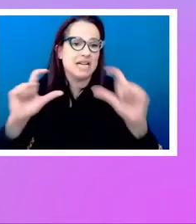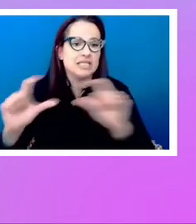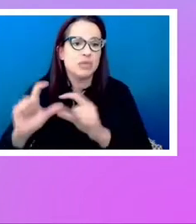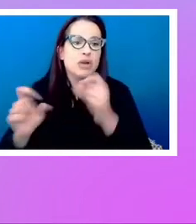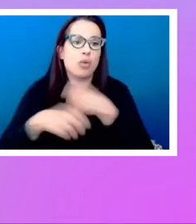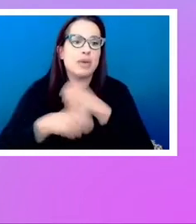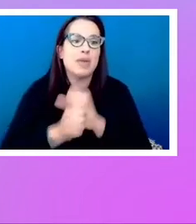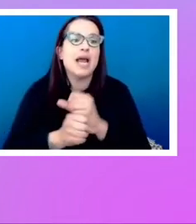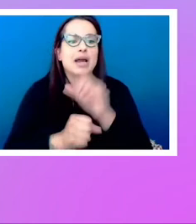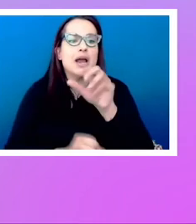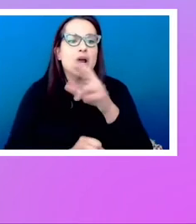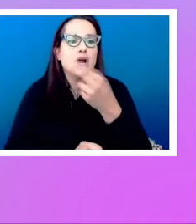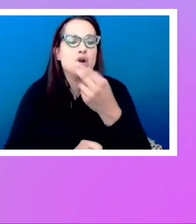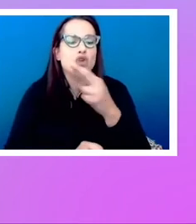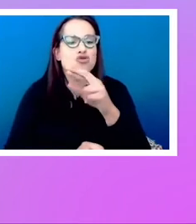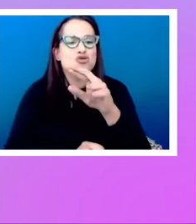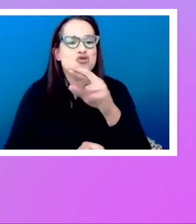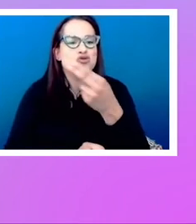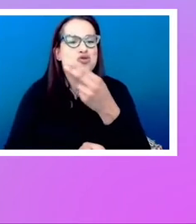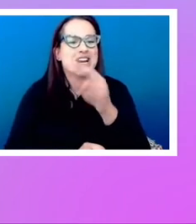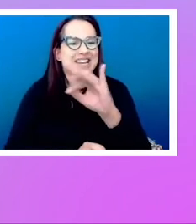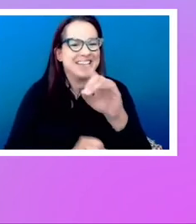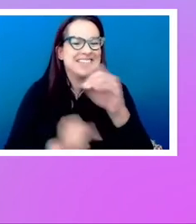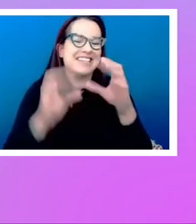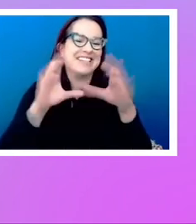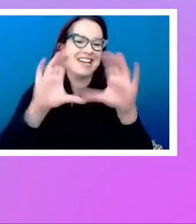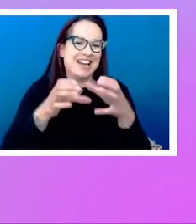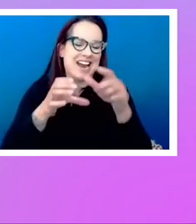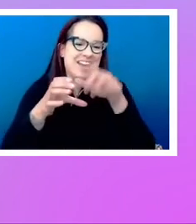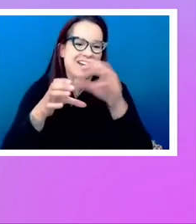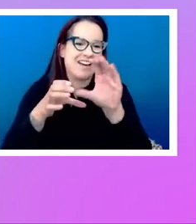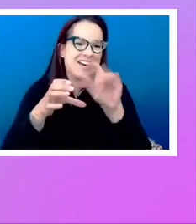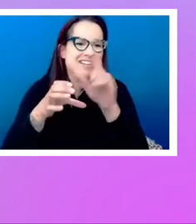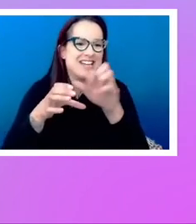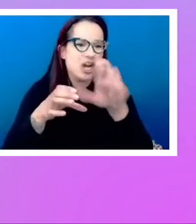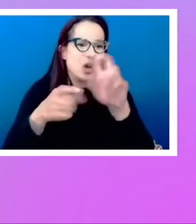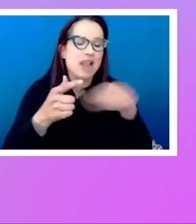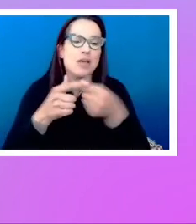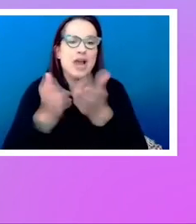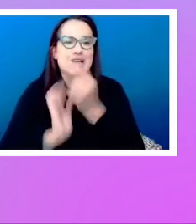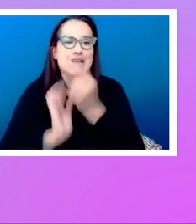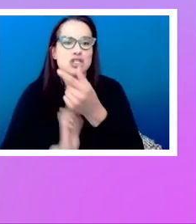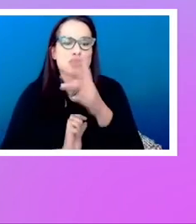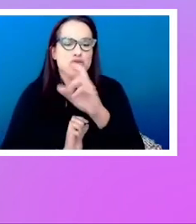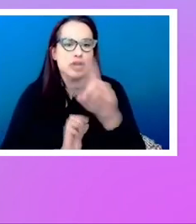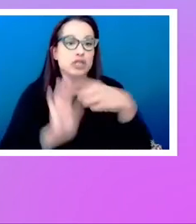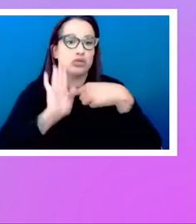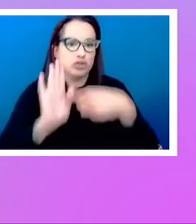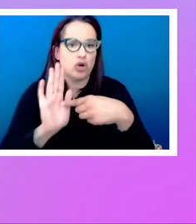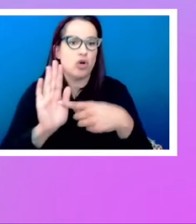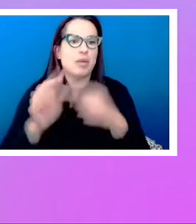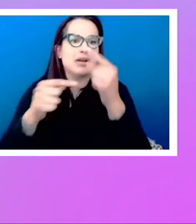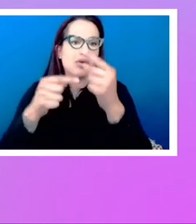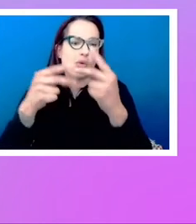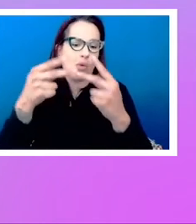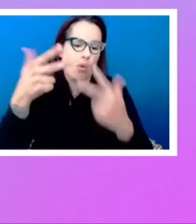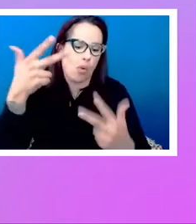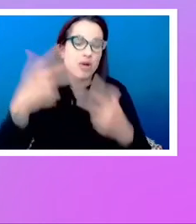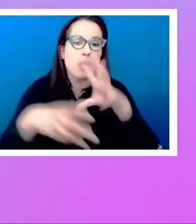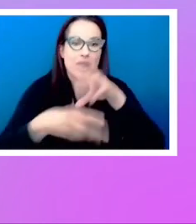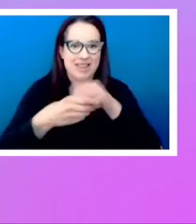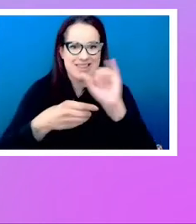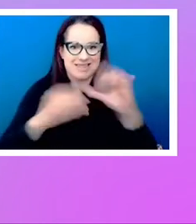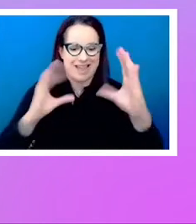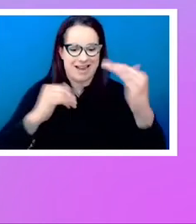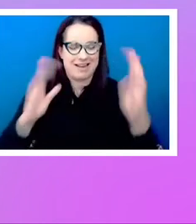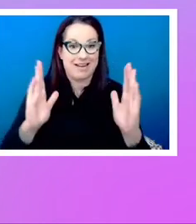we get our items. And we just ask grid to display them, you know, in order in the container. And if grid comes